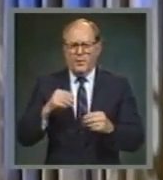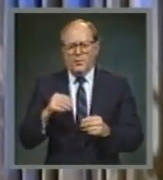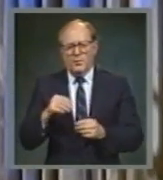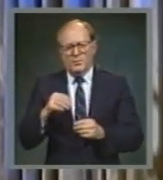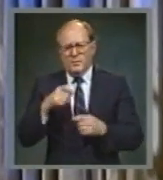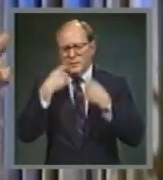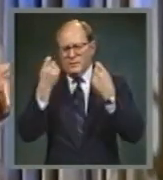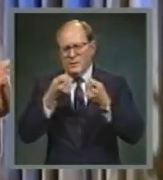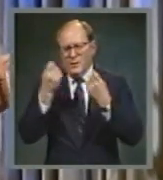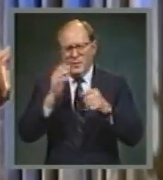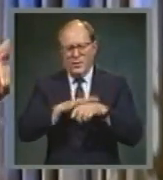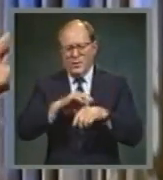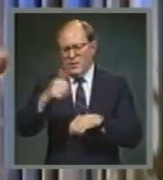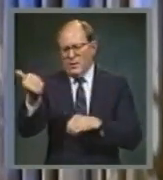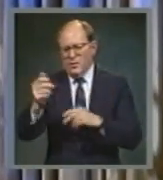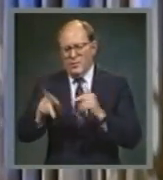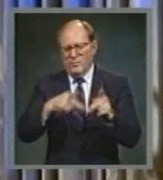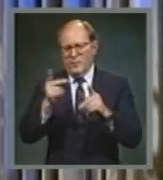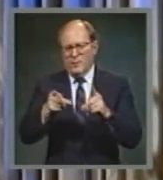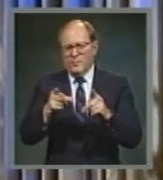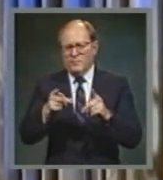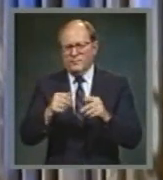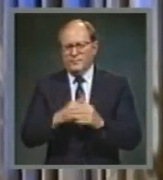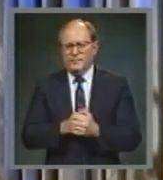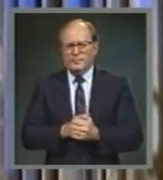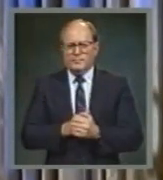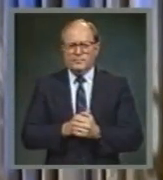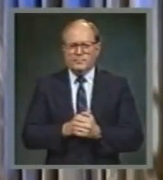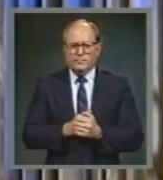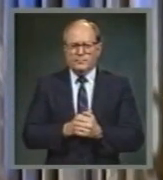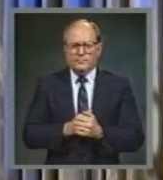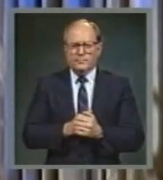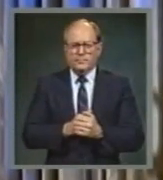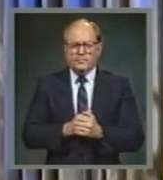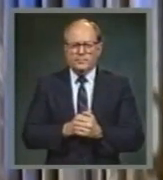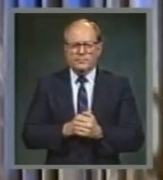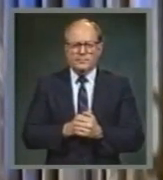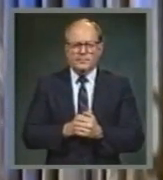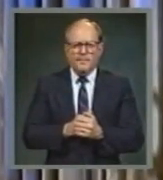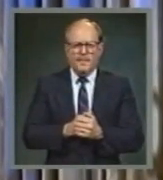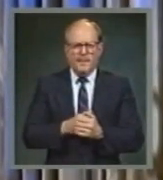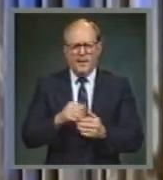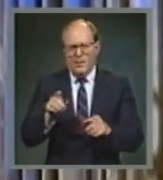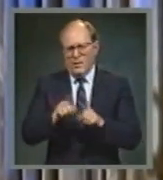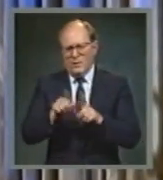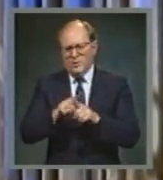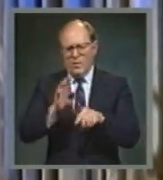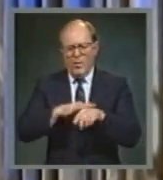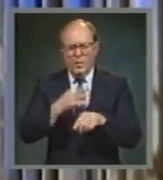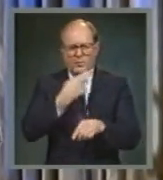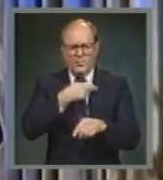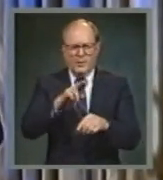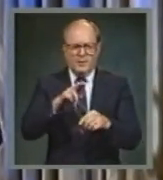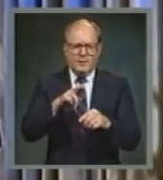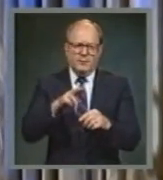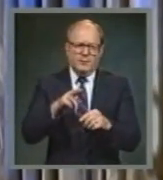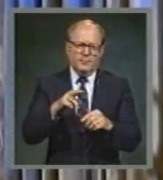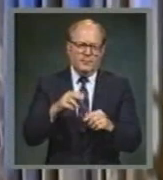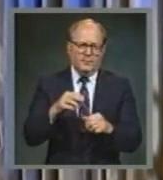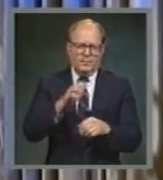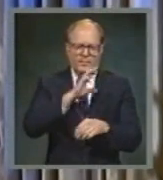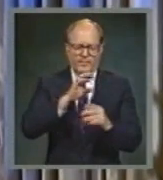their immorality or their lifestyle on every segment of society, even on the religious segment, whether by